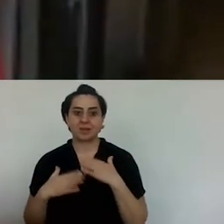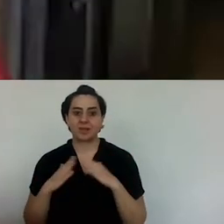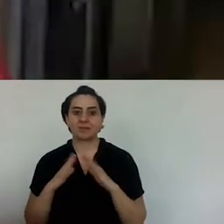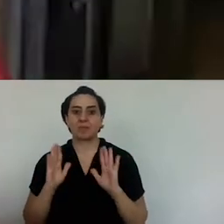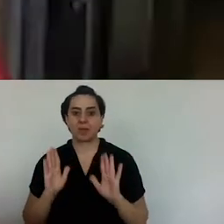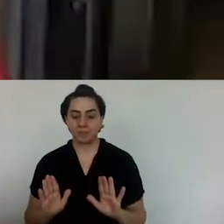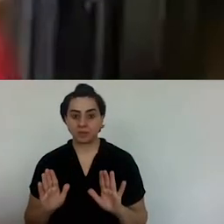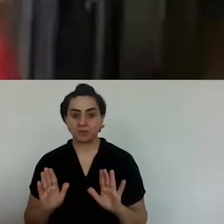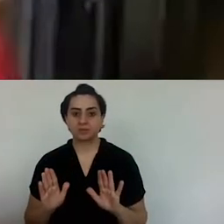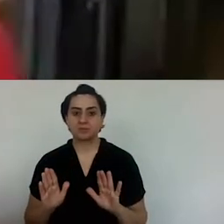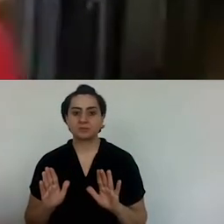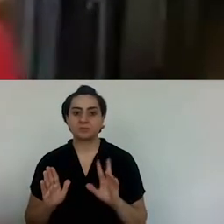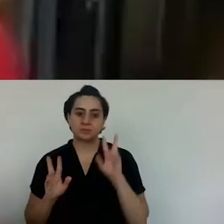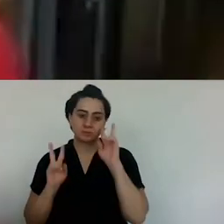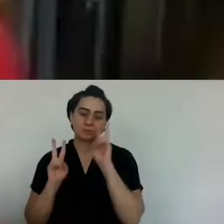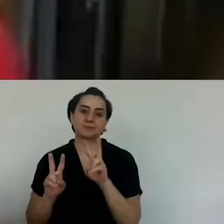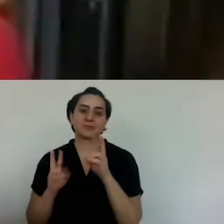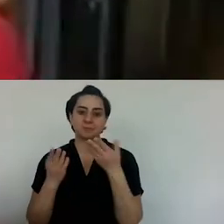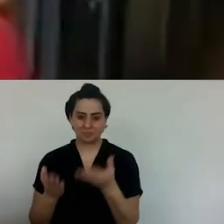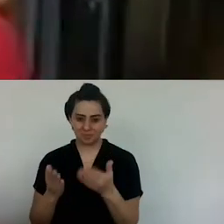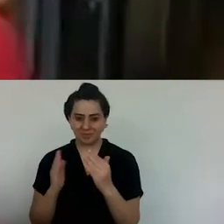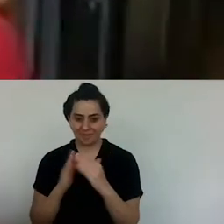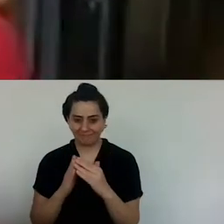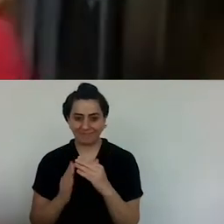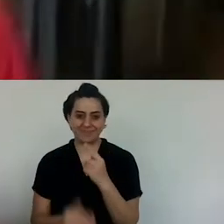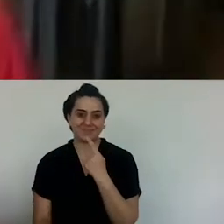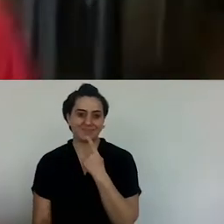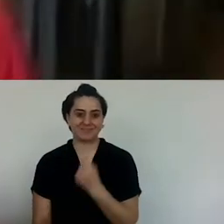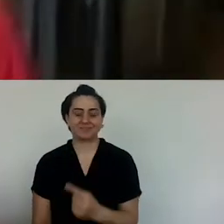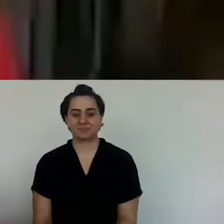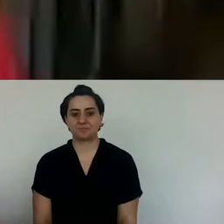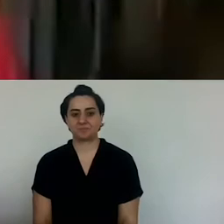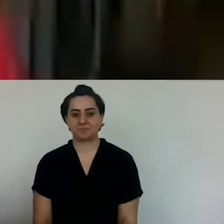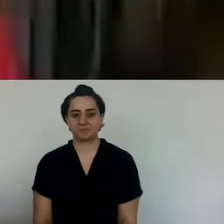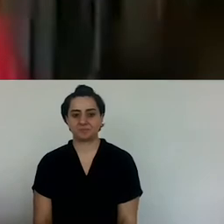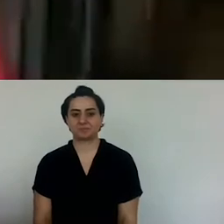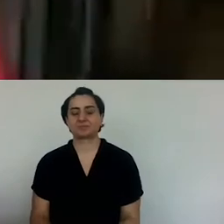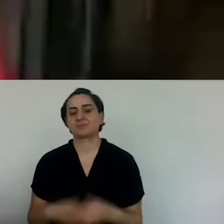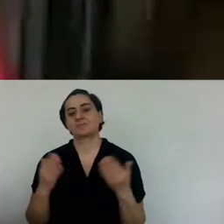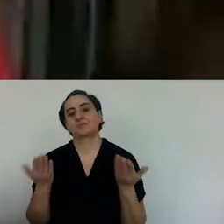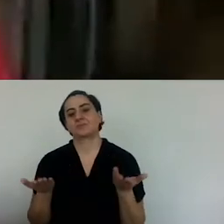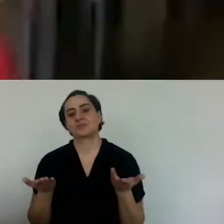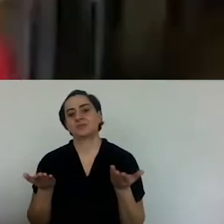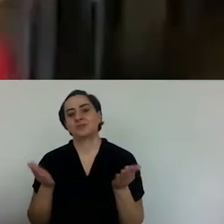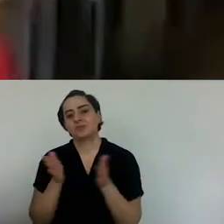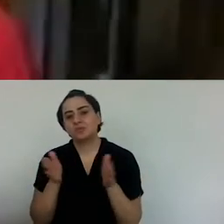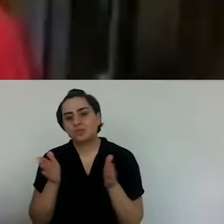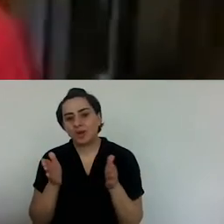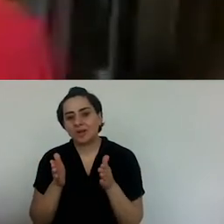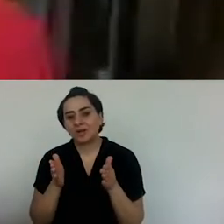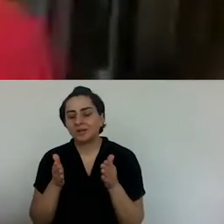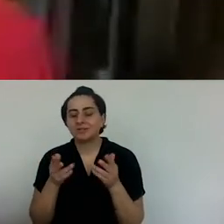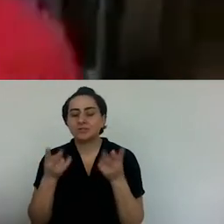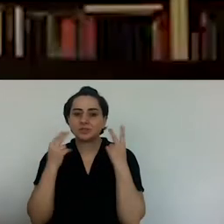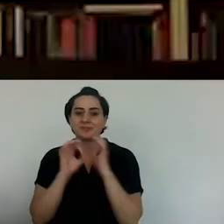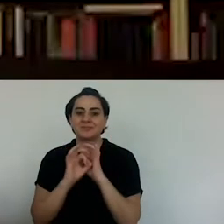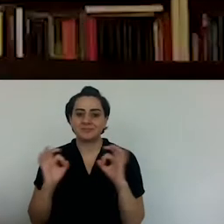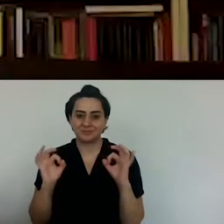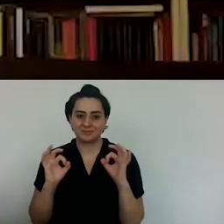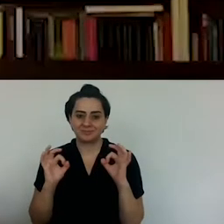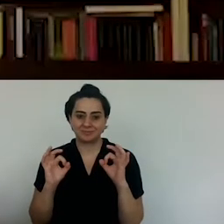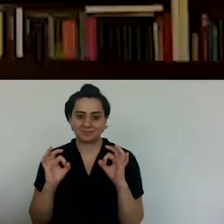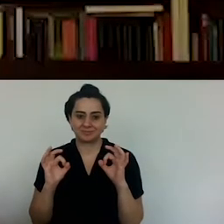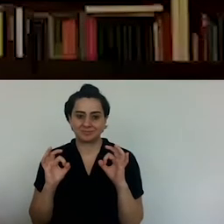I call the wooden house in Yedukule my home, but it's such a